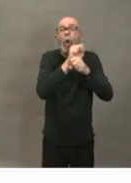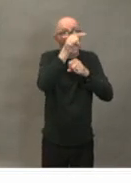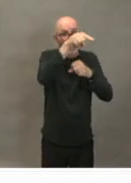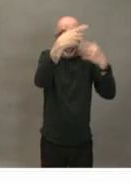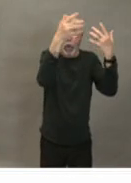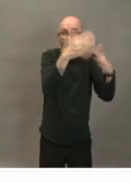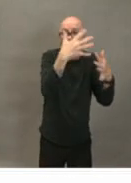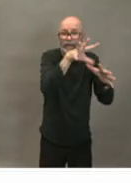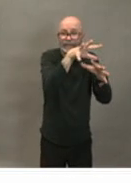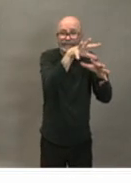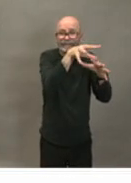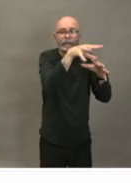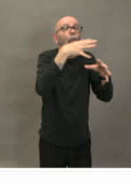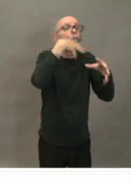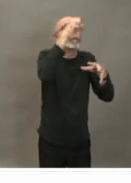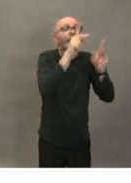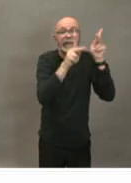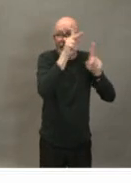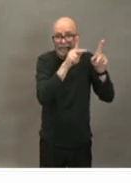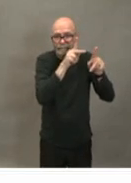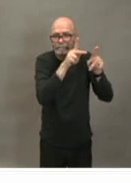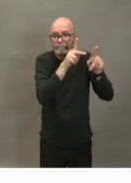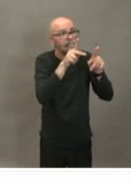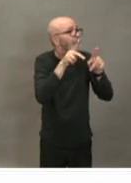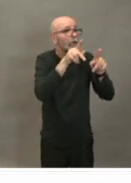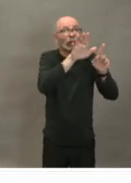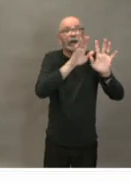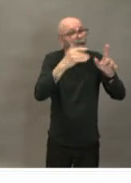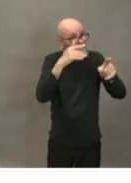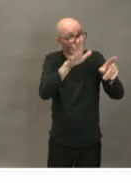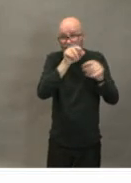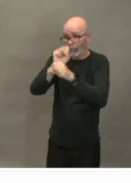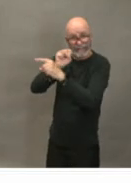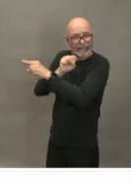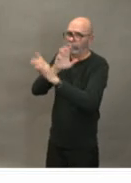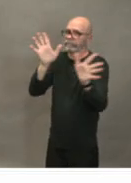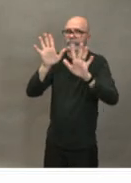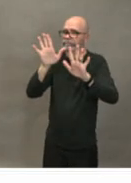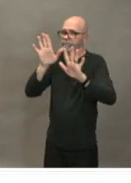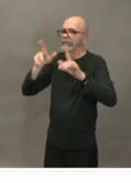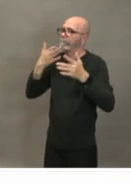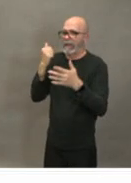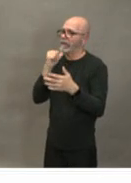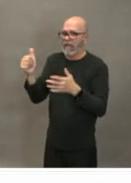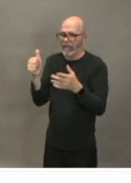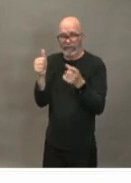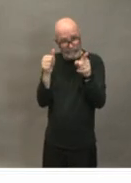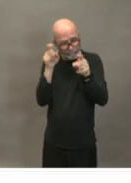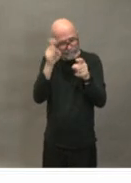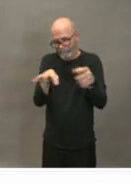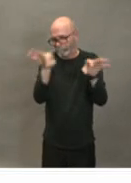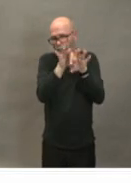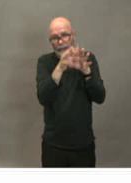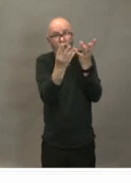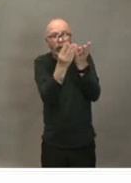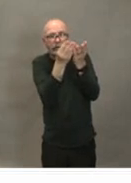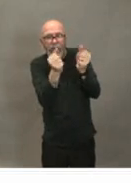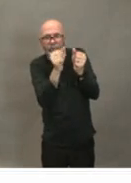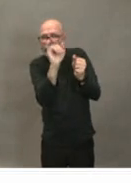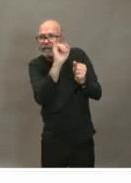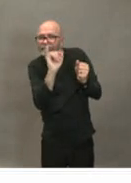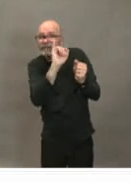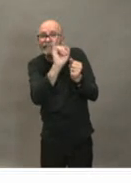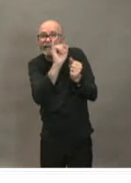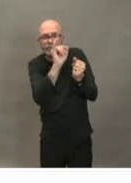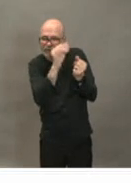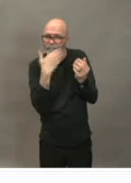of somebody who's sick would be not going and working in the long-term care facility until we were sure that they were no longer infectious we'll go back to the phone lines